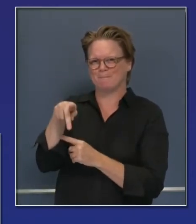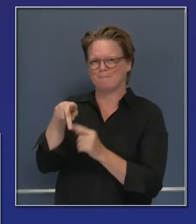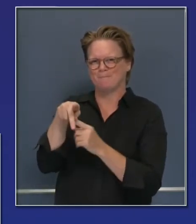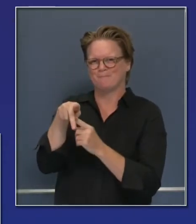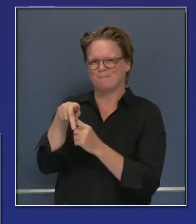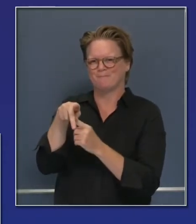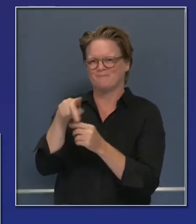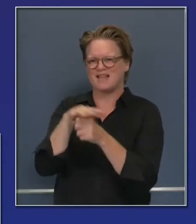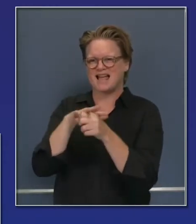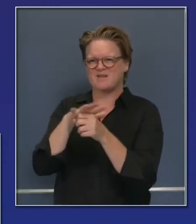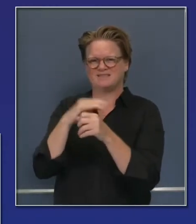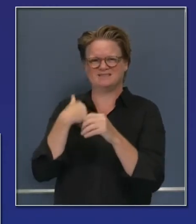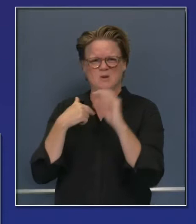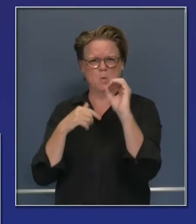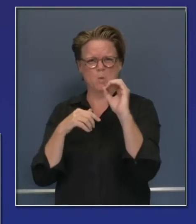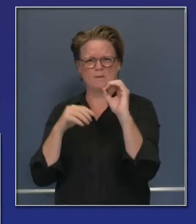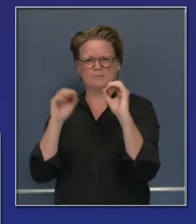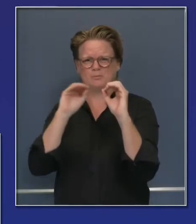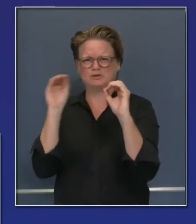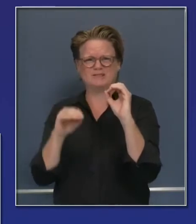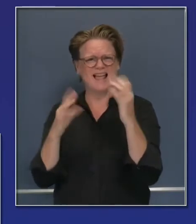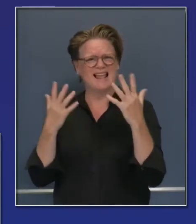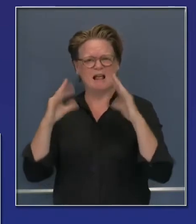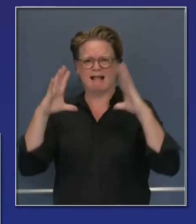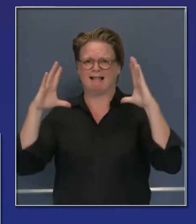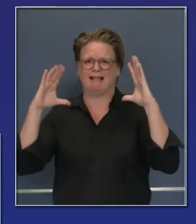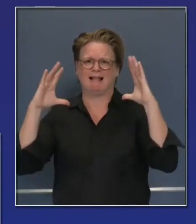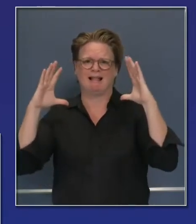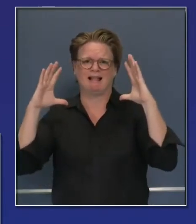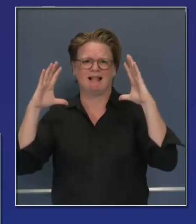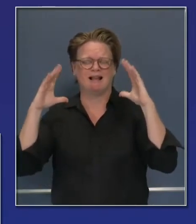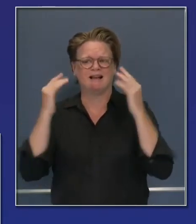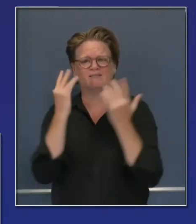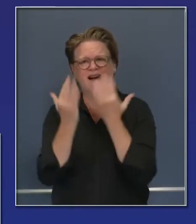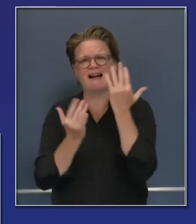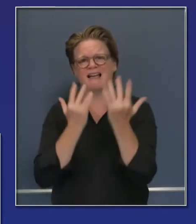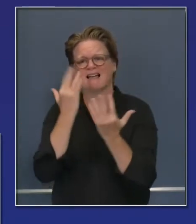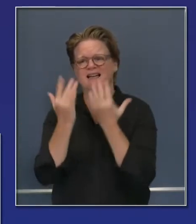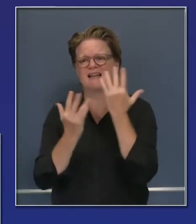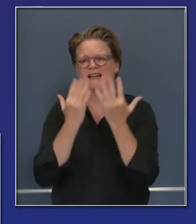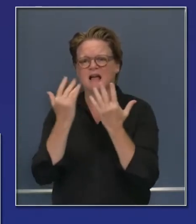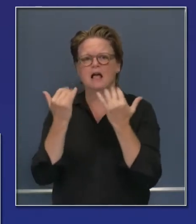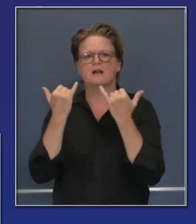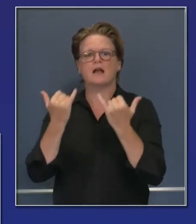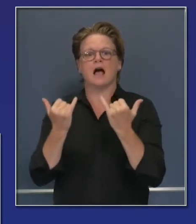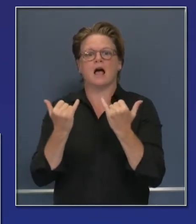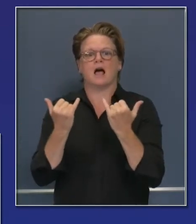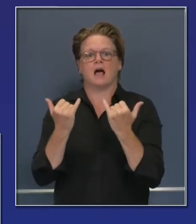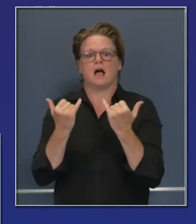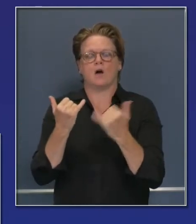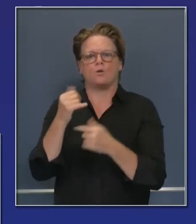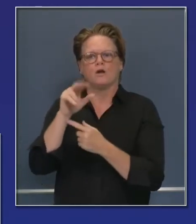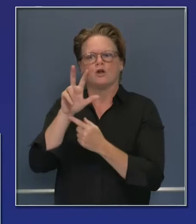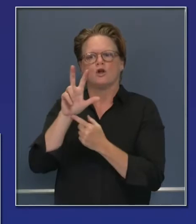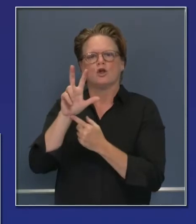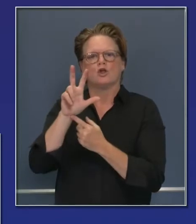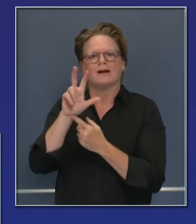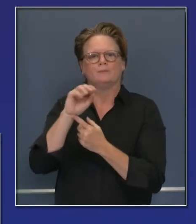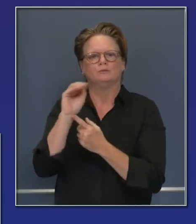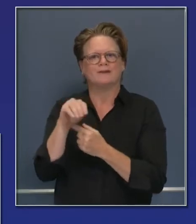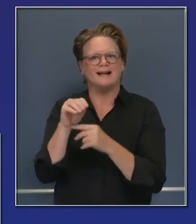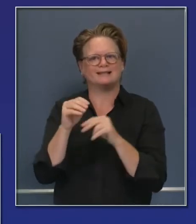3%. It's grown modestly, but I highlight it because I may need to continue to highlight this over the course of the next